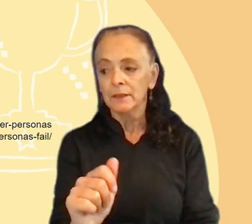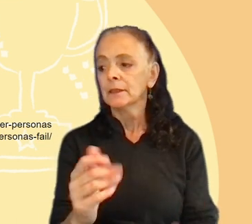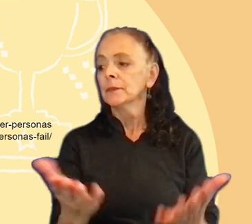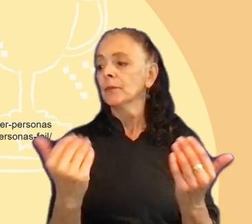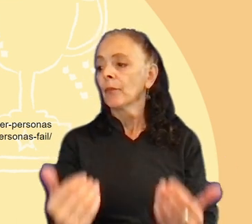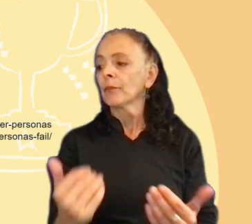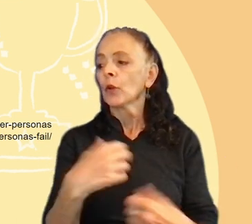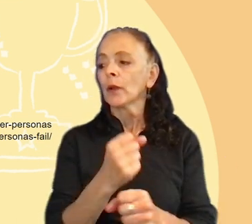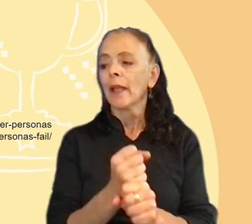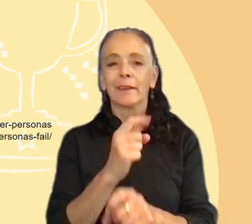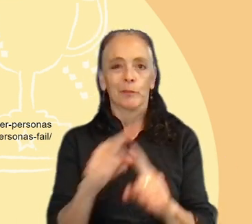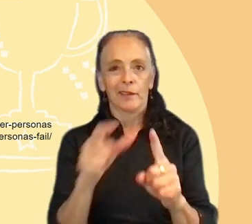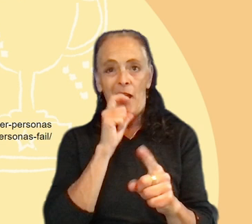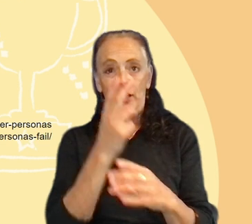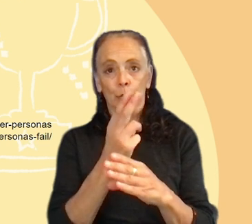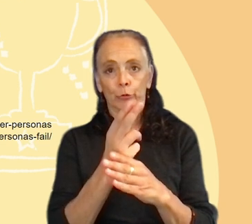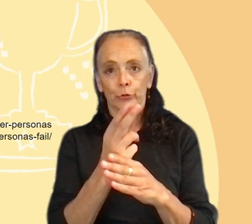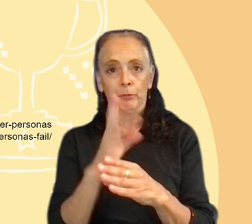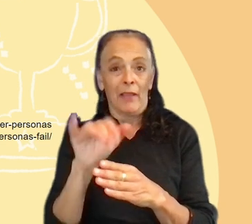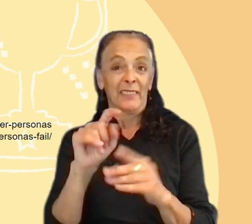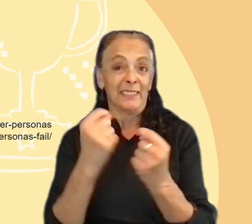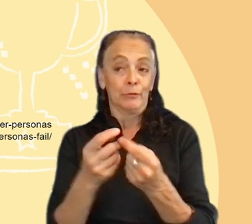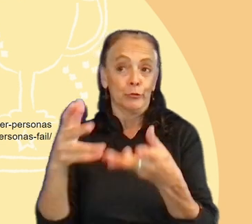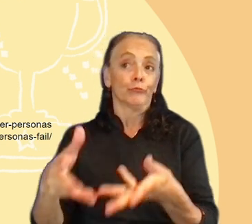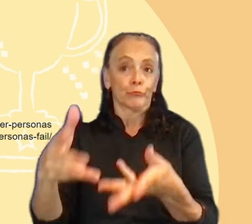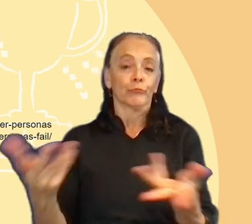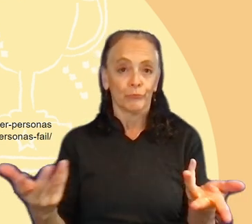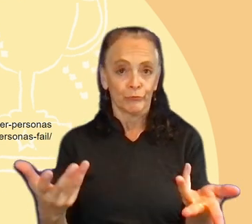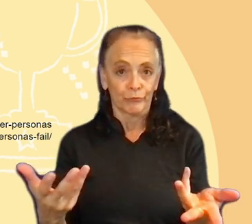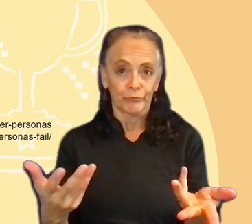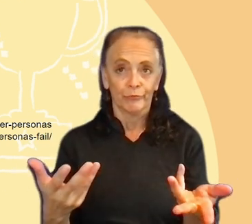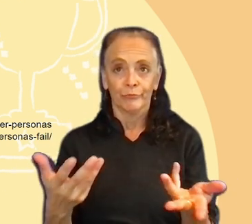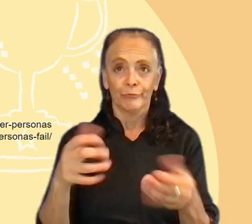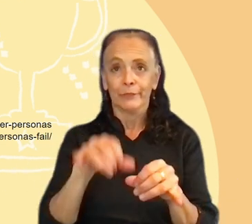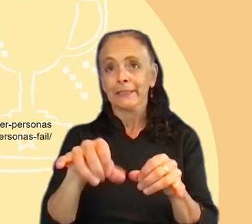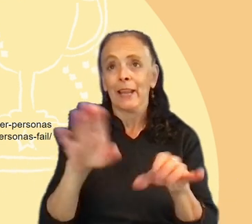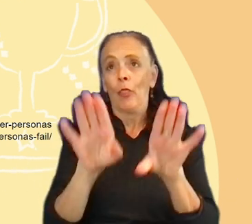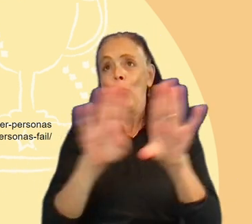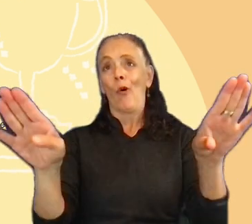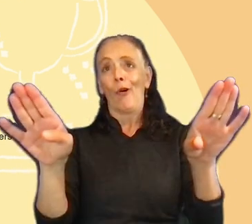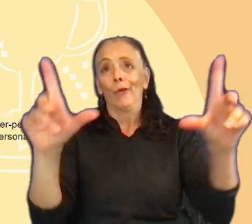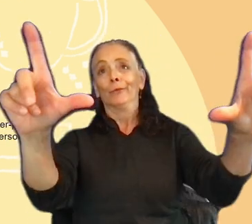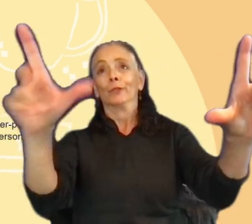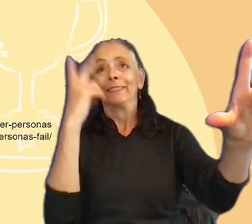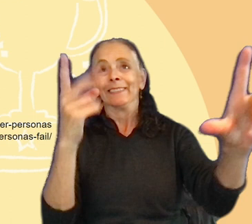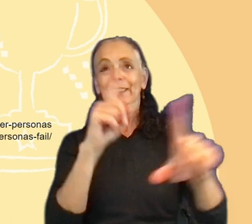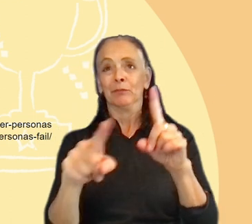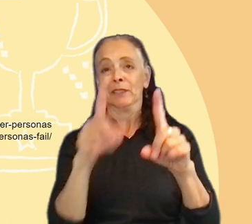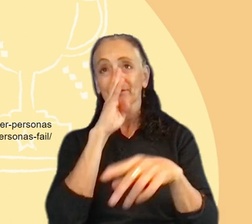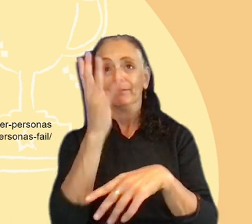It was created, but not used by the team. So, it stayed on the wall, everyone could see it, but they